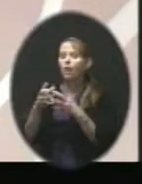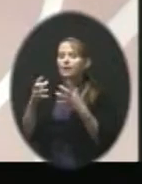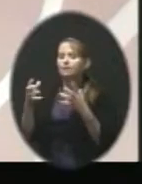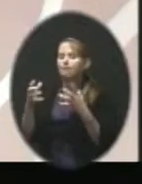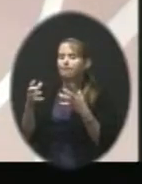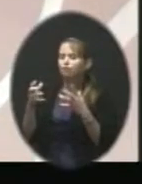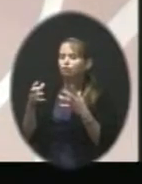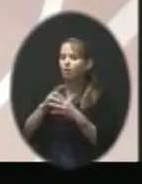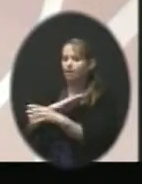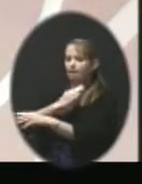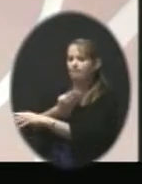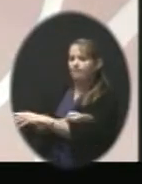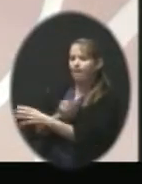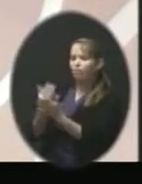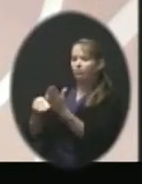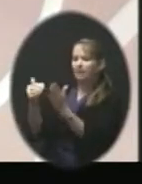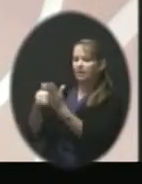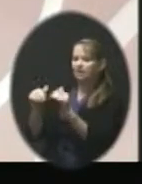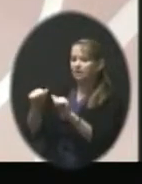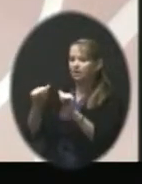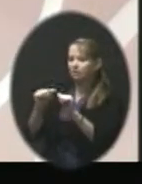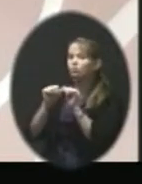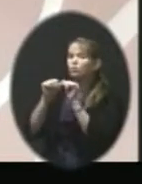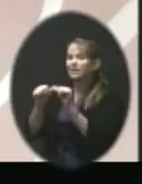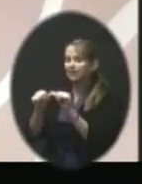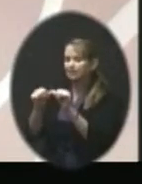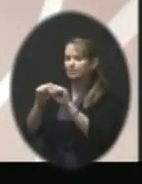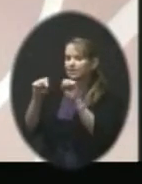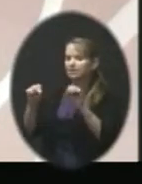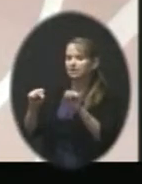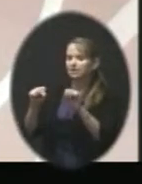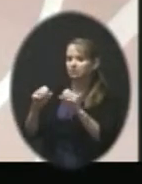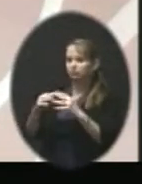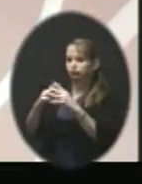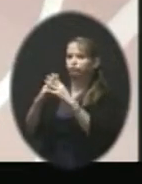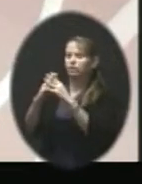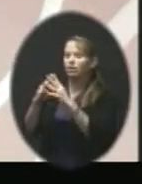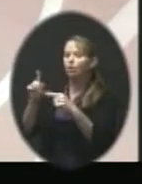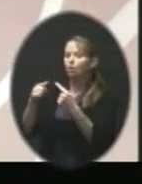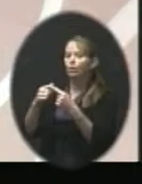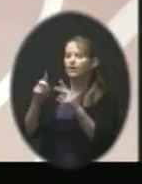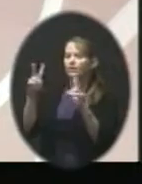can to keep systems up and running when we have a brownout or when we have a short power flash.